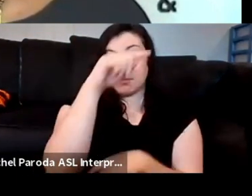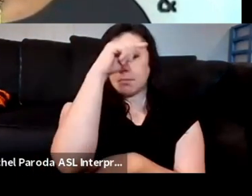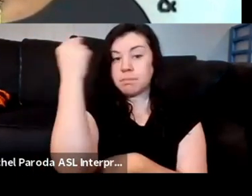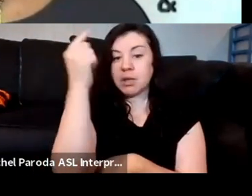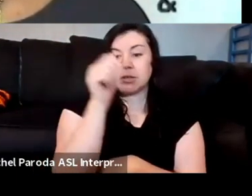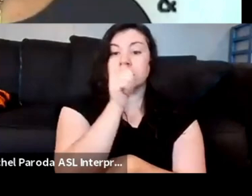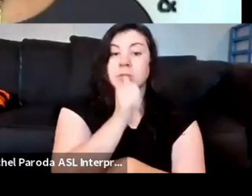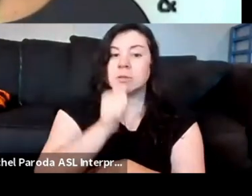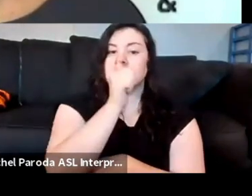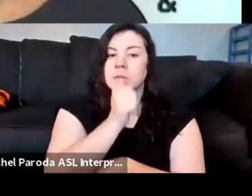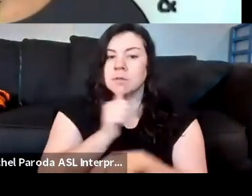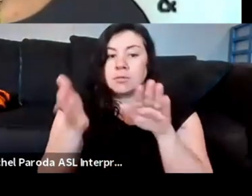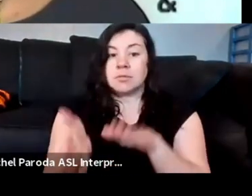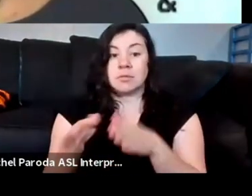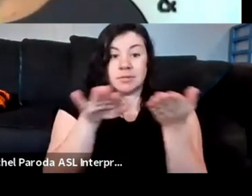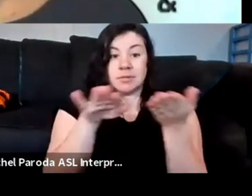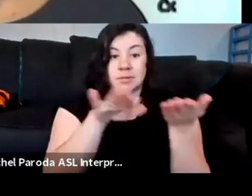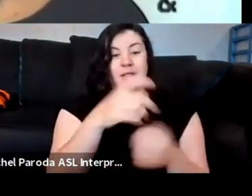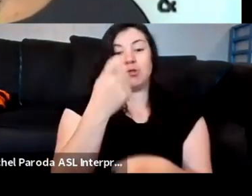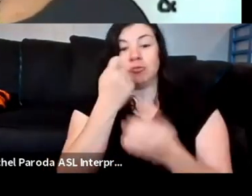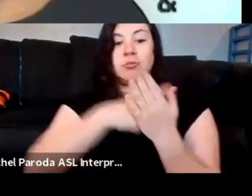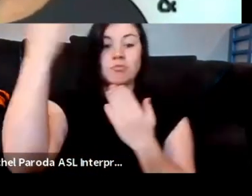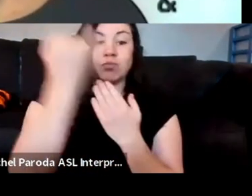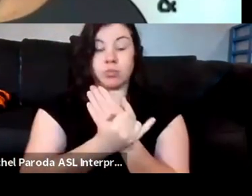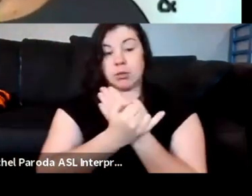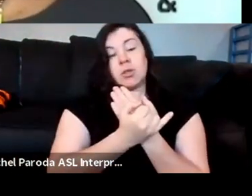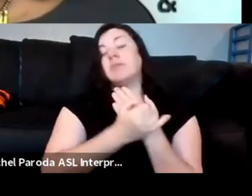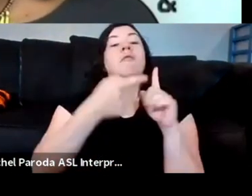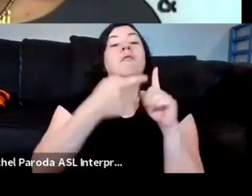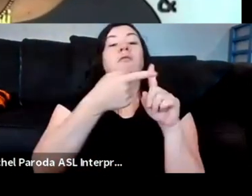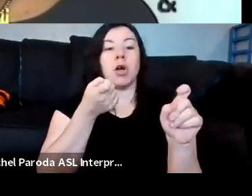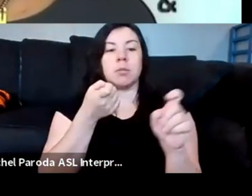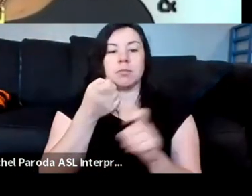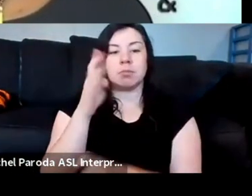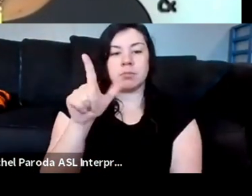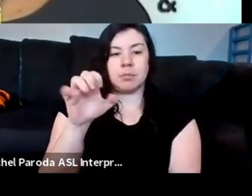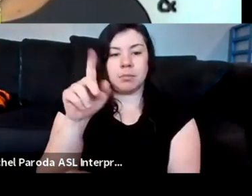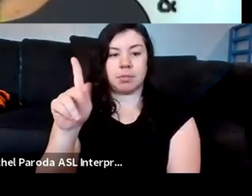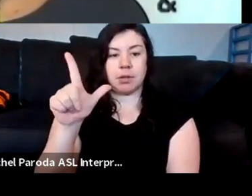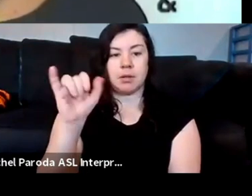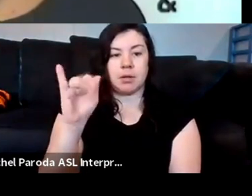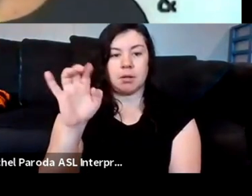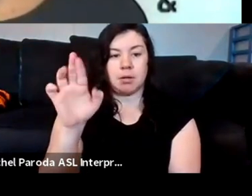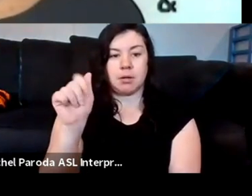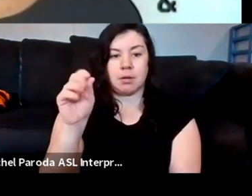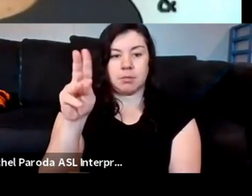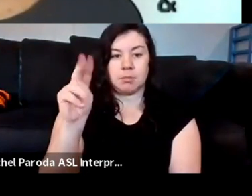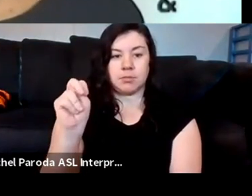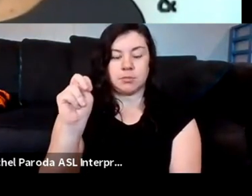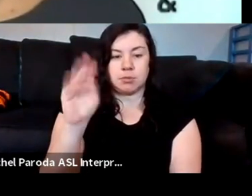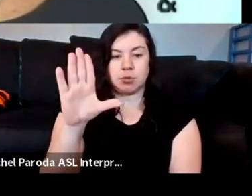liberatory curatorial projects, the Black Liberation Center, which is an experimental series of exhibitions,